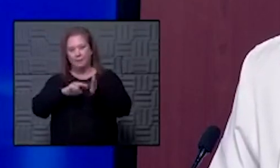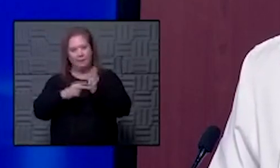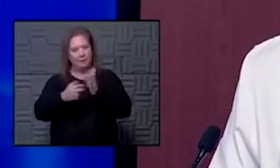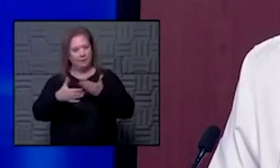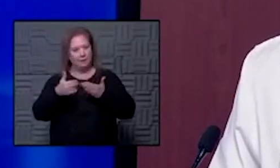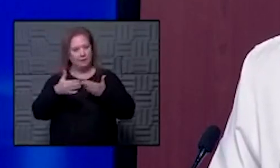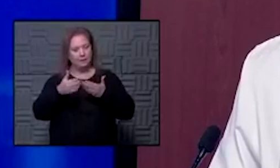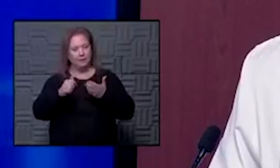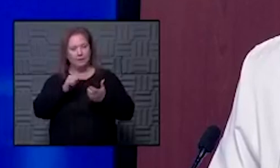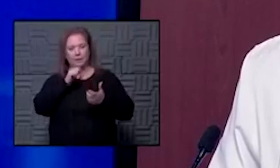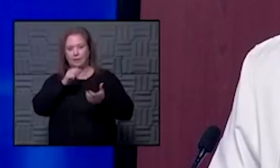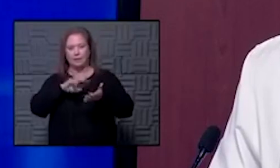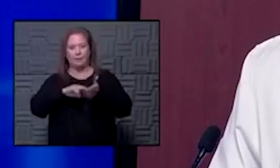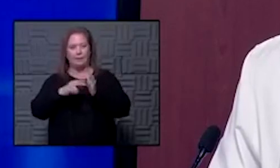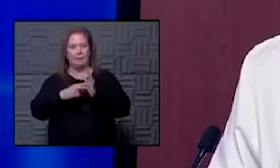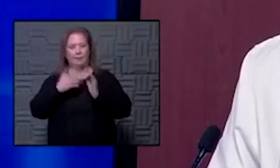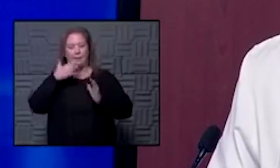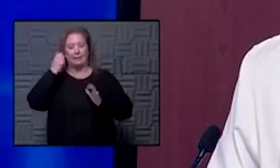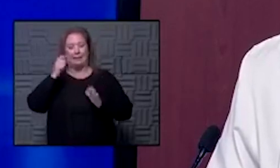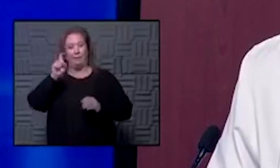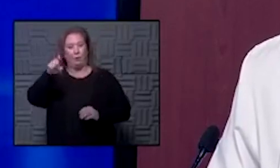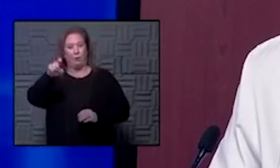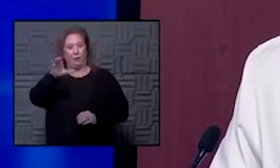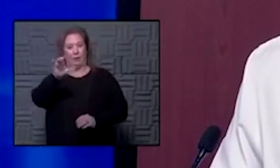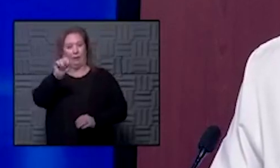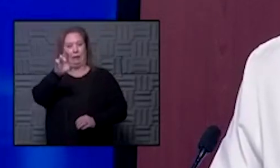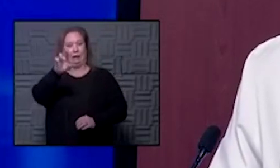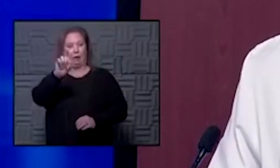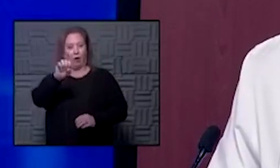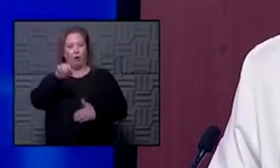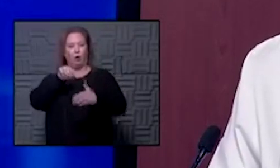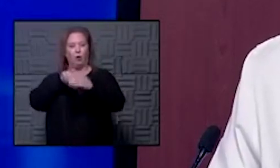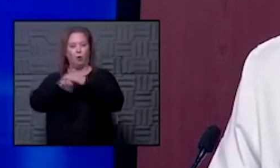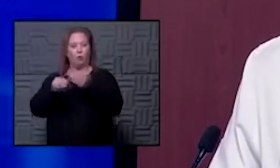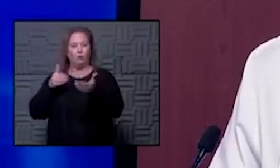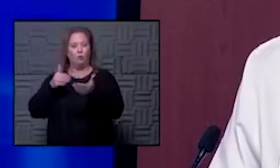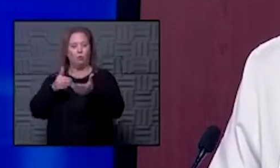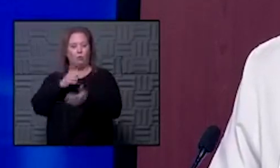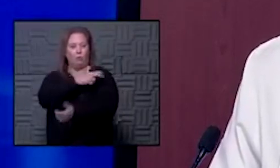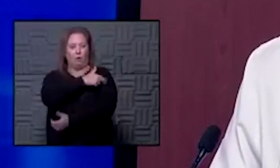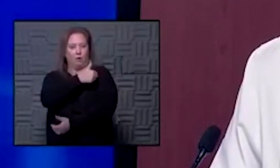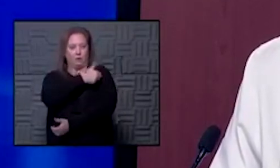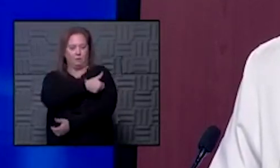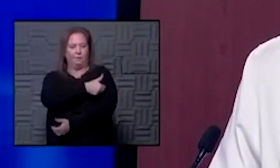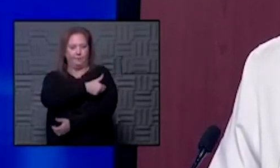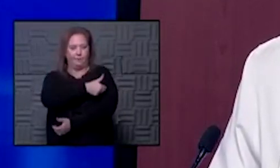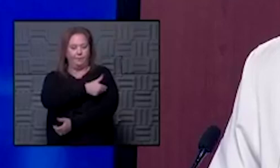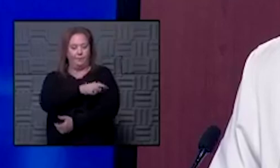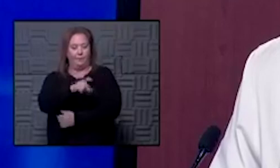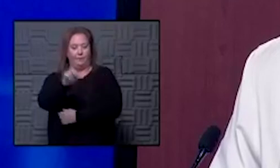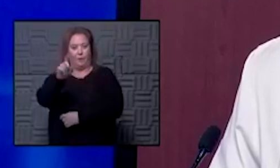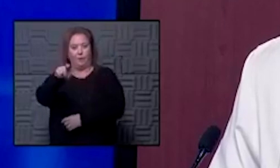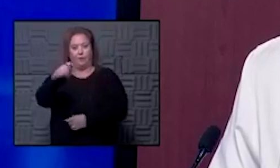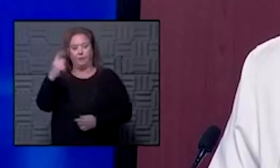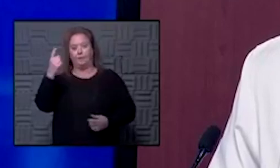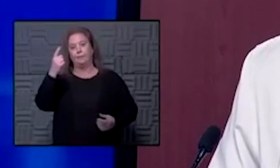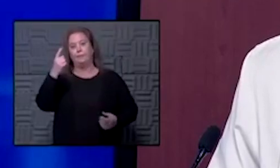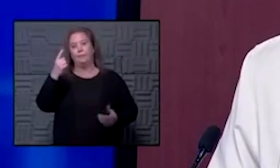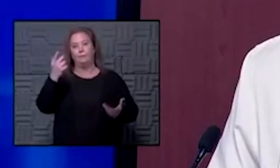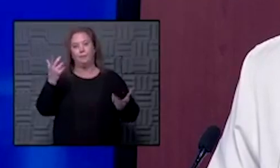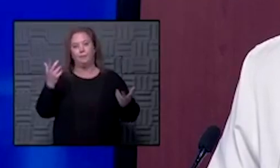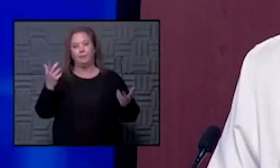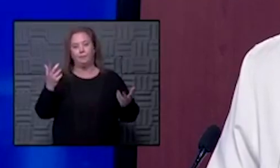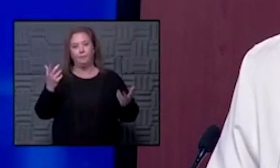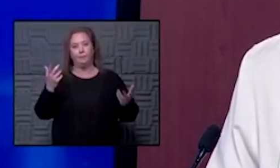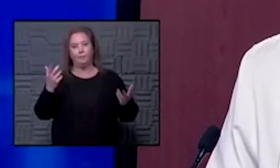need care go to the closest place that's able to provide that care for you and if something is needed um that is